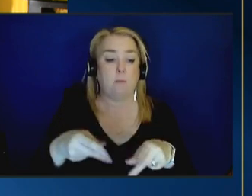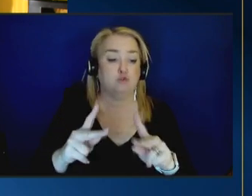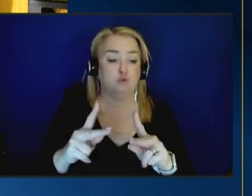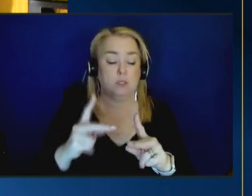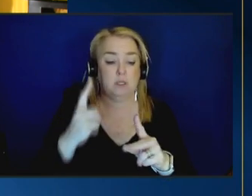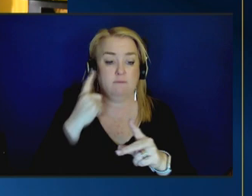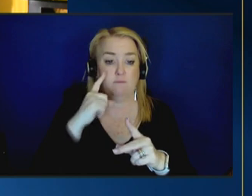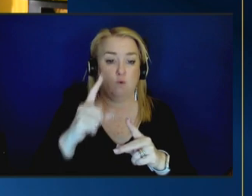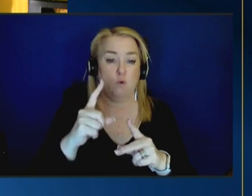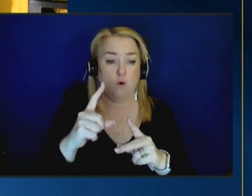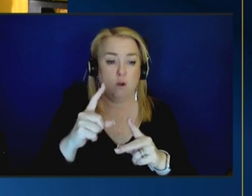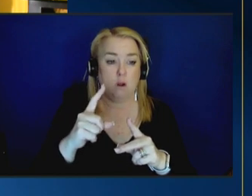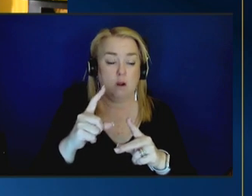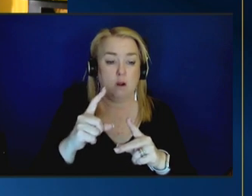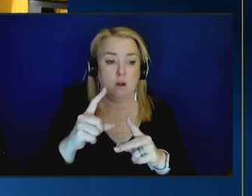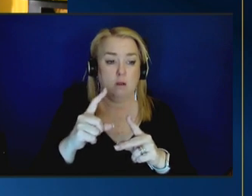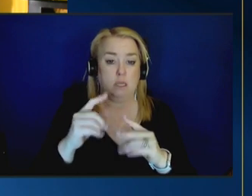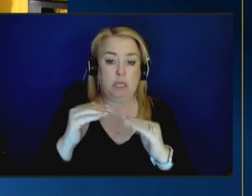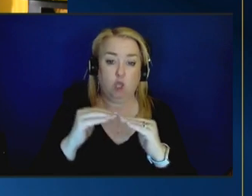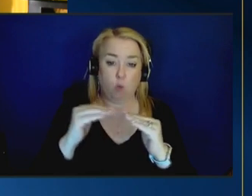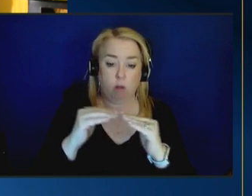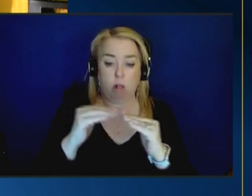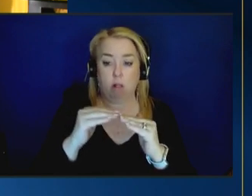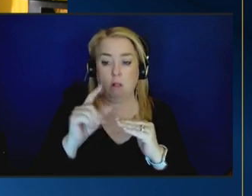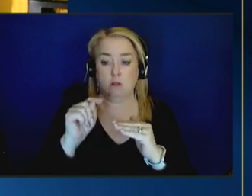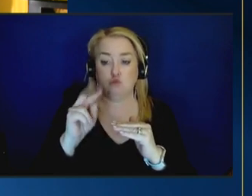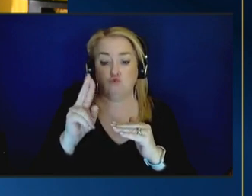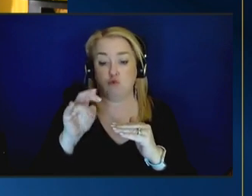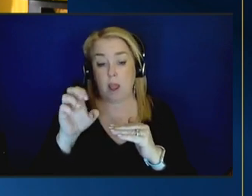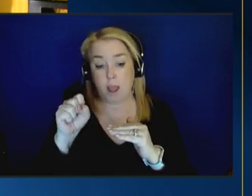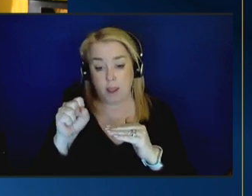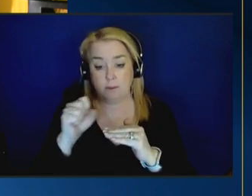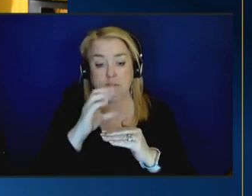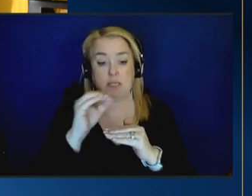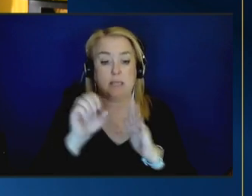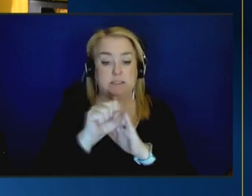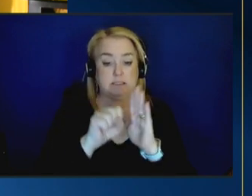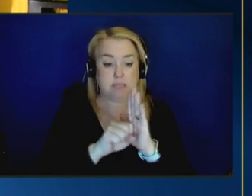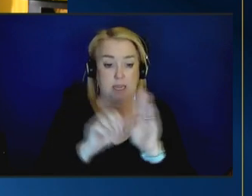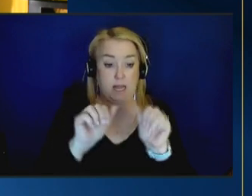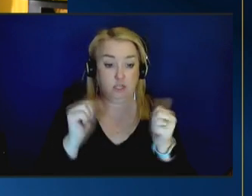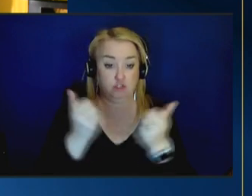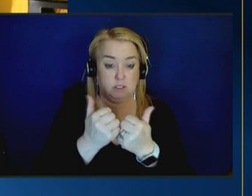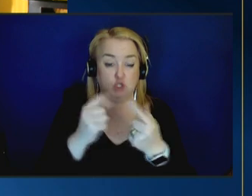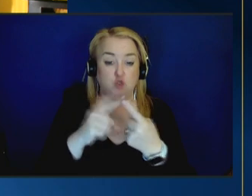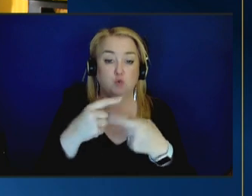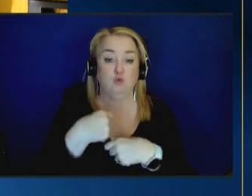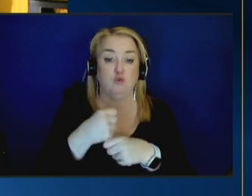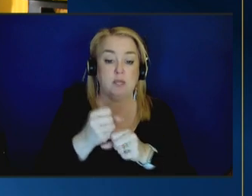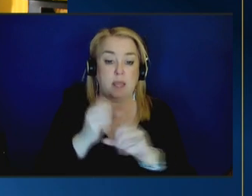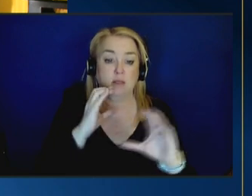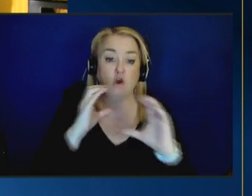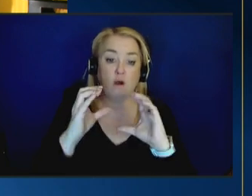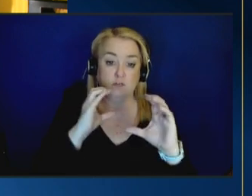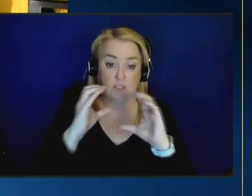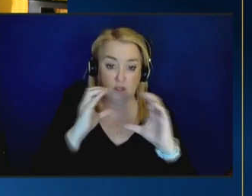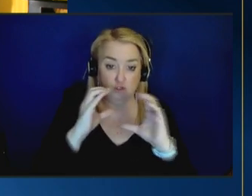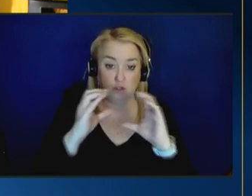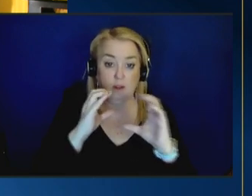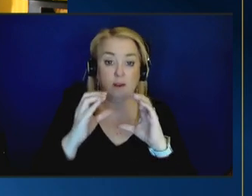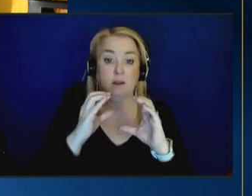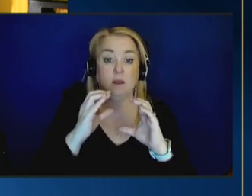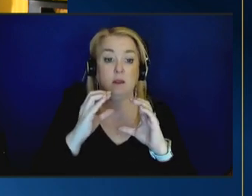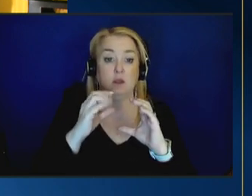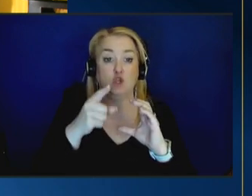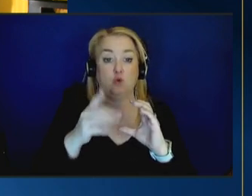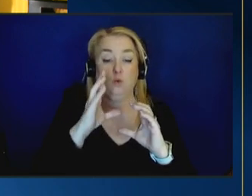equals uh tribes uh and state agencies really to create a conversation in which um you're also